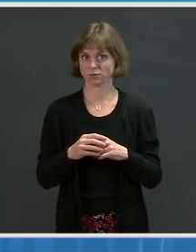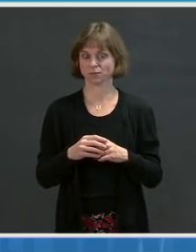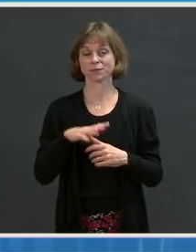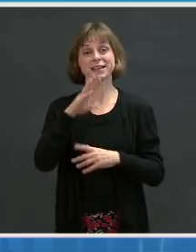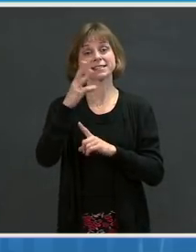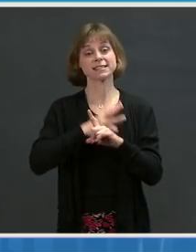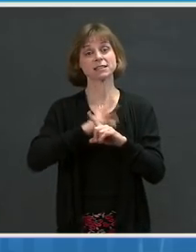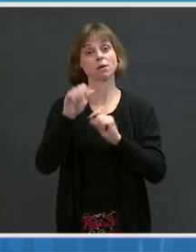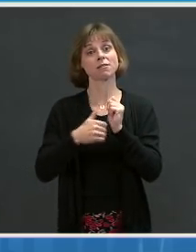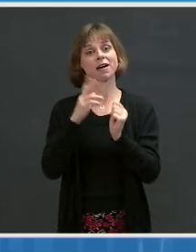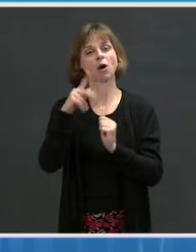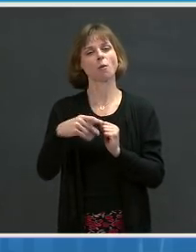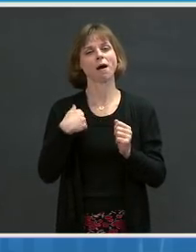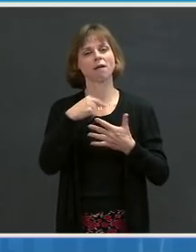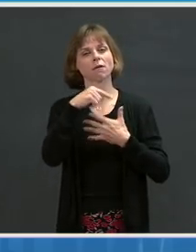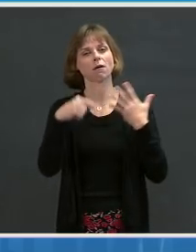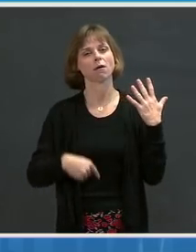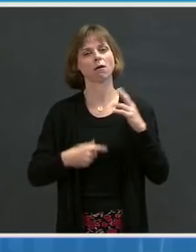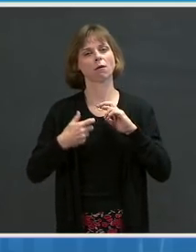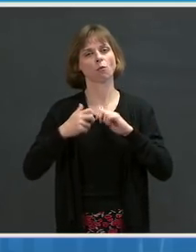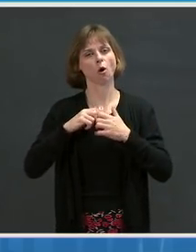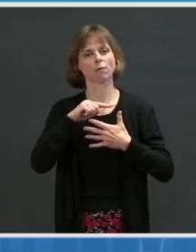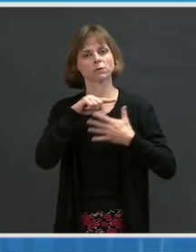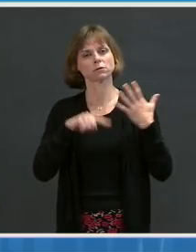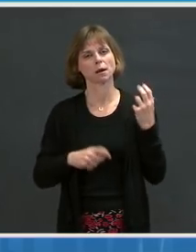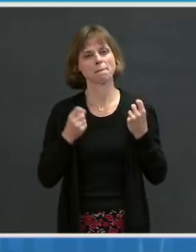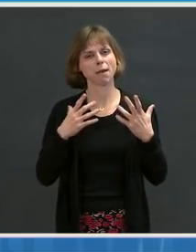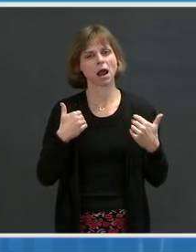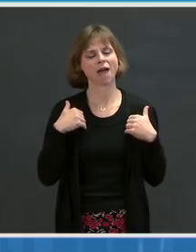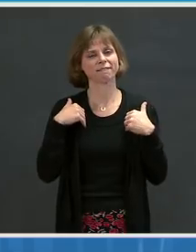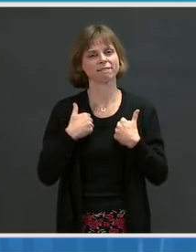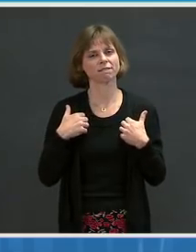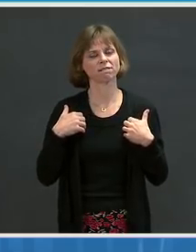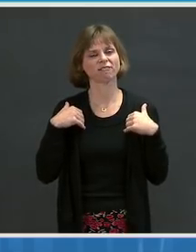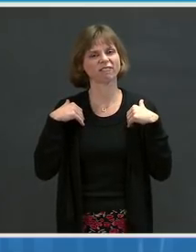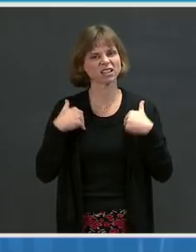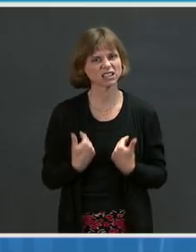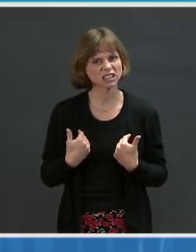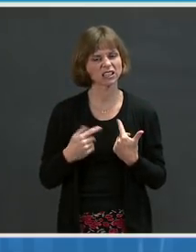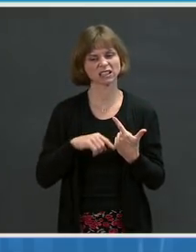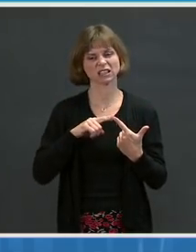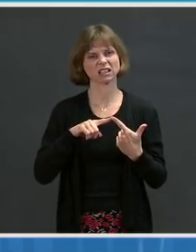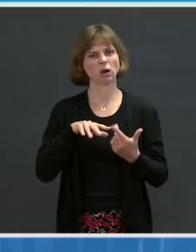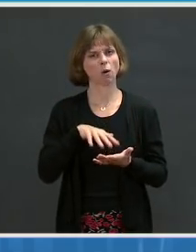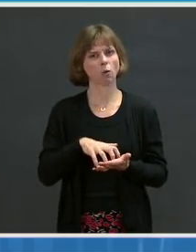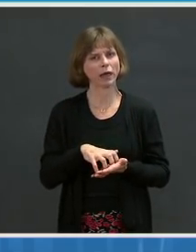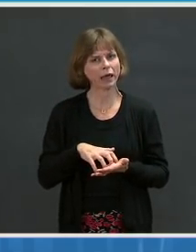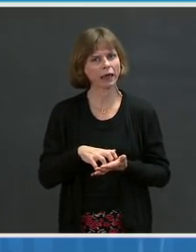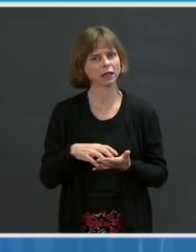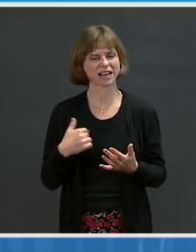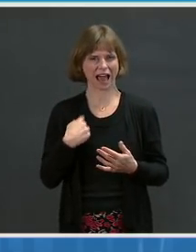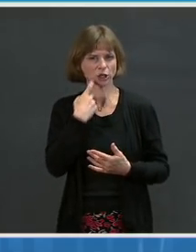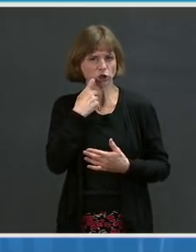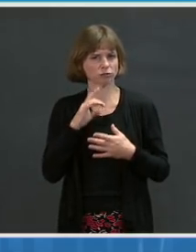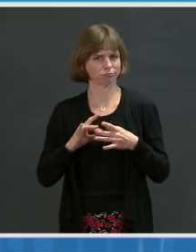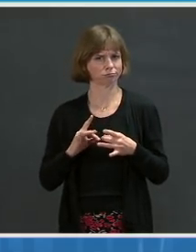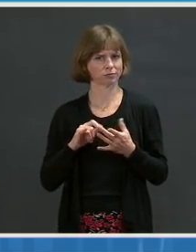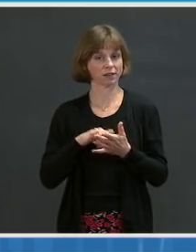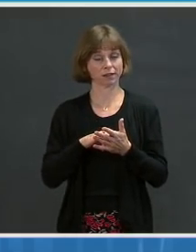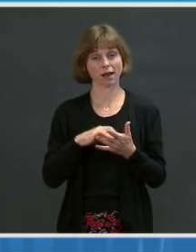symptoms shown here, with many having fatigue and weakness, as I mentioned on the prior slide, sleep